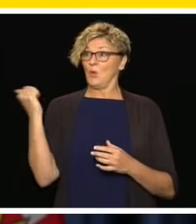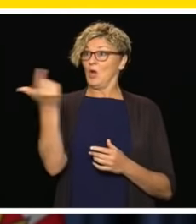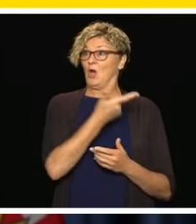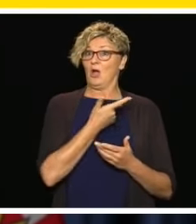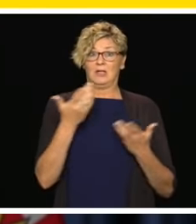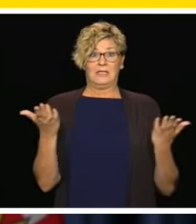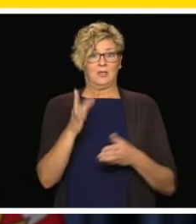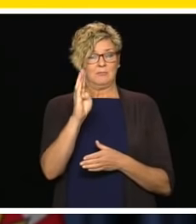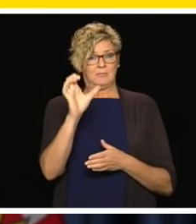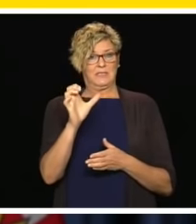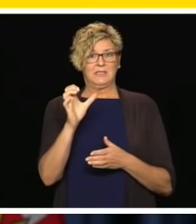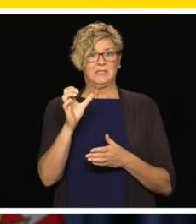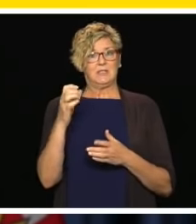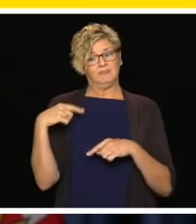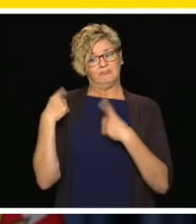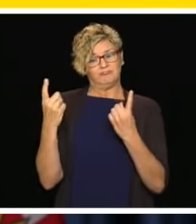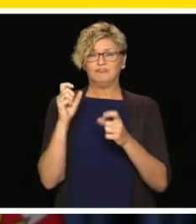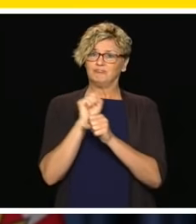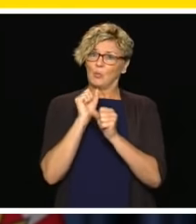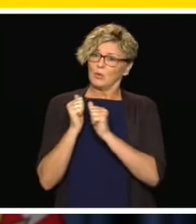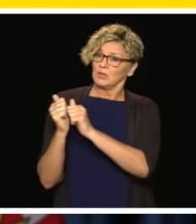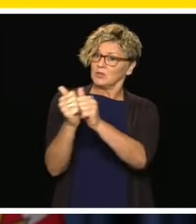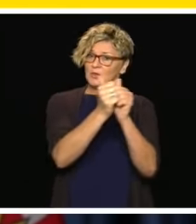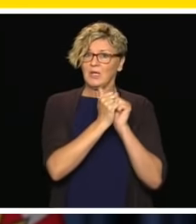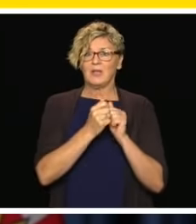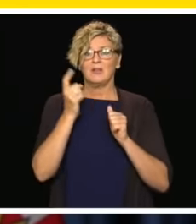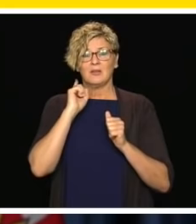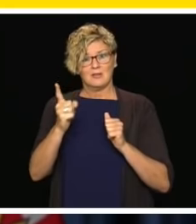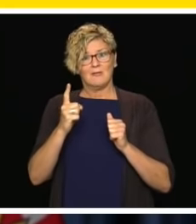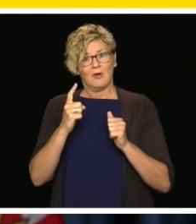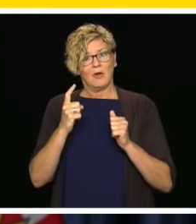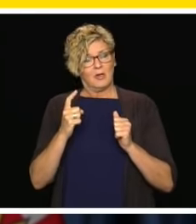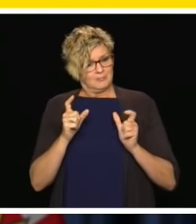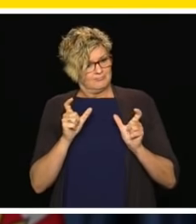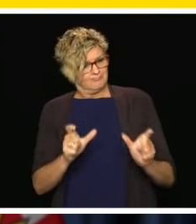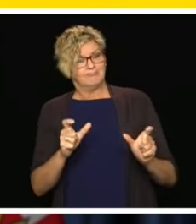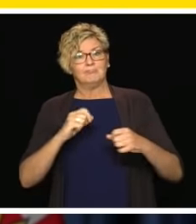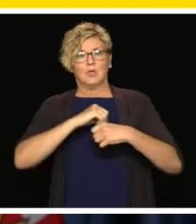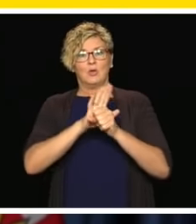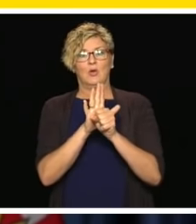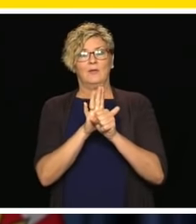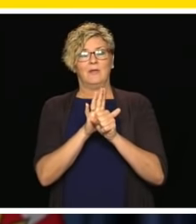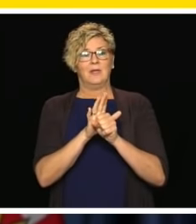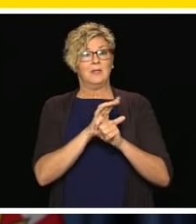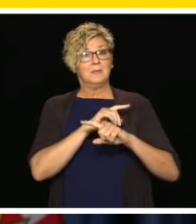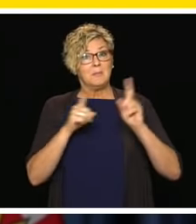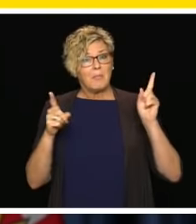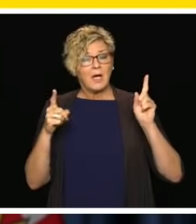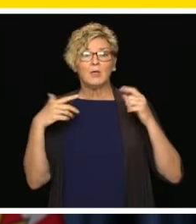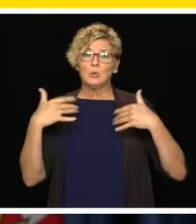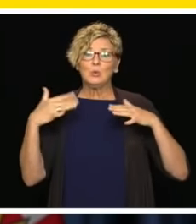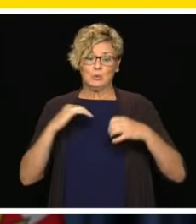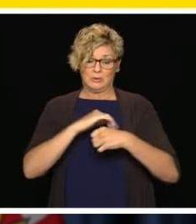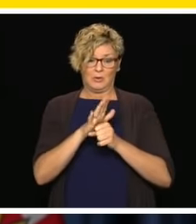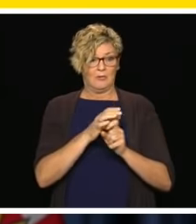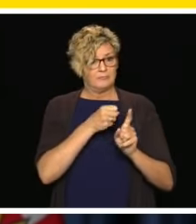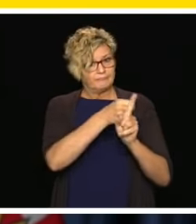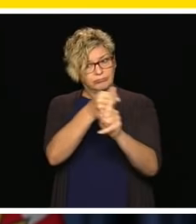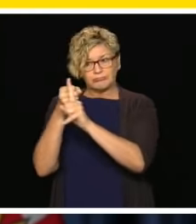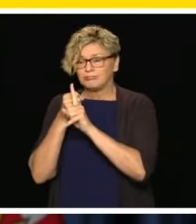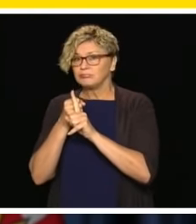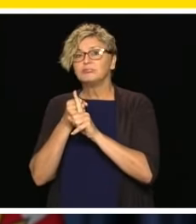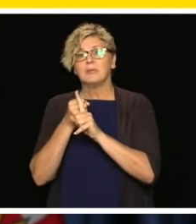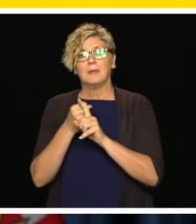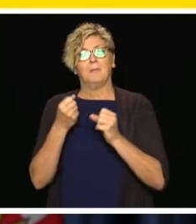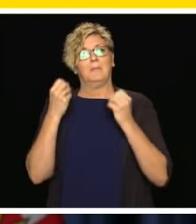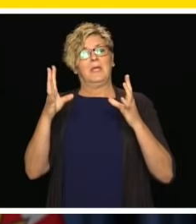province to flatten the curve. We understand how difficult this pandemic has been and continues to be on families right across British Columbia.